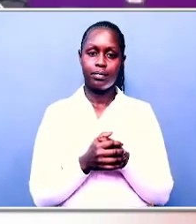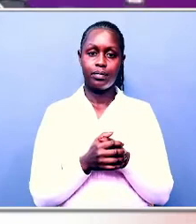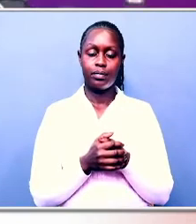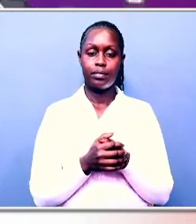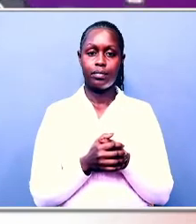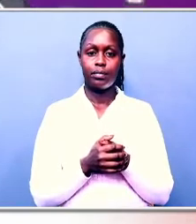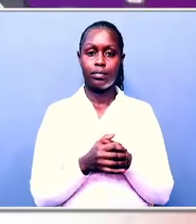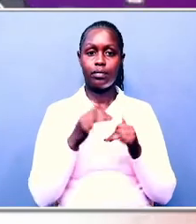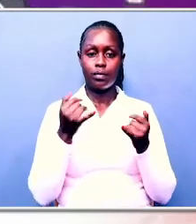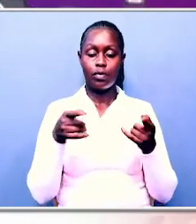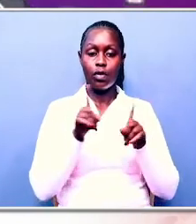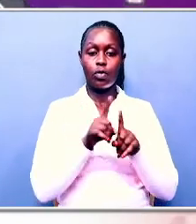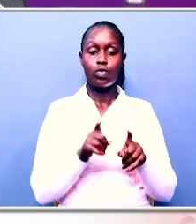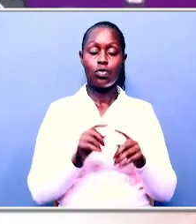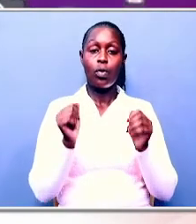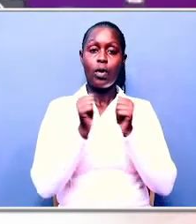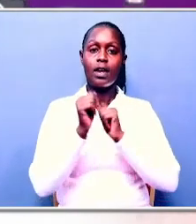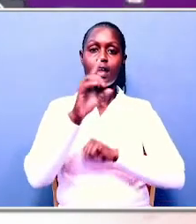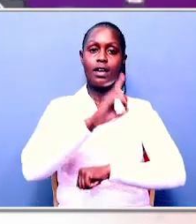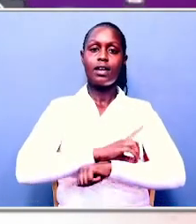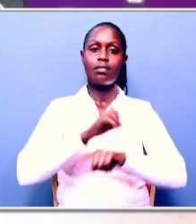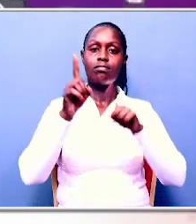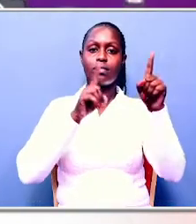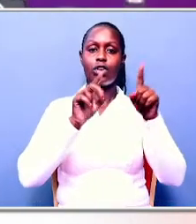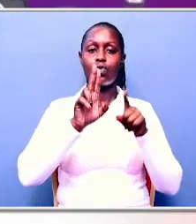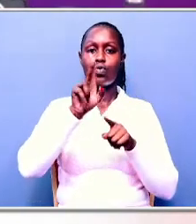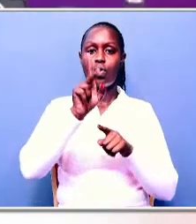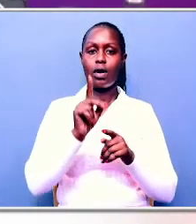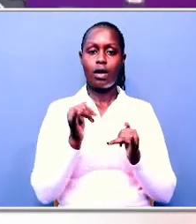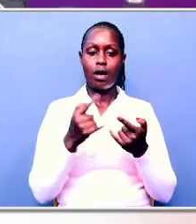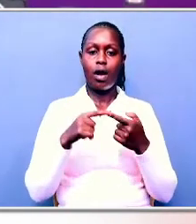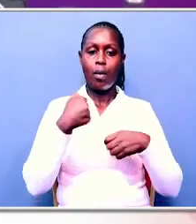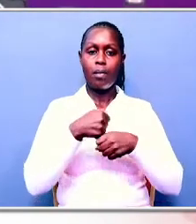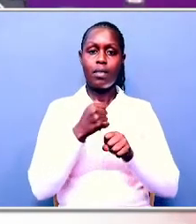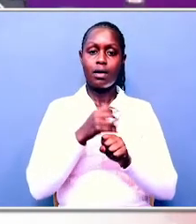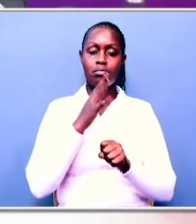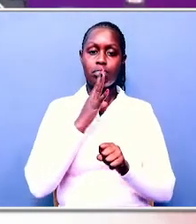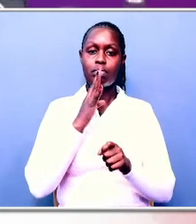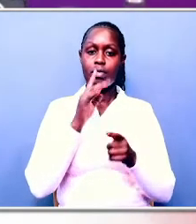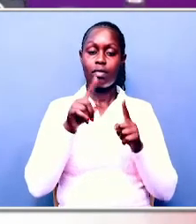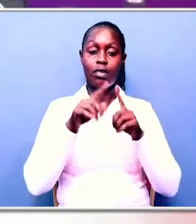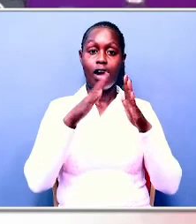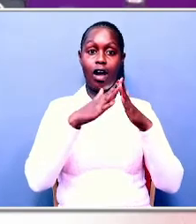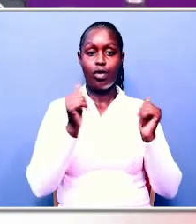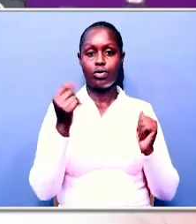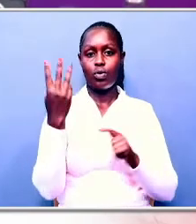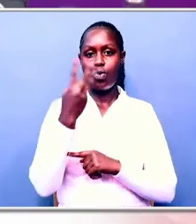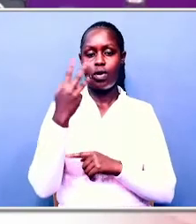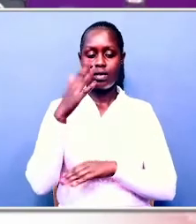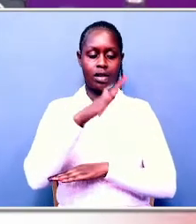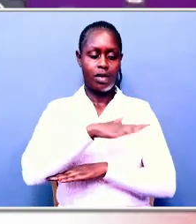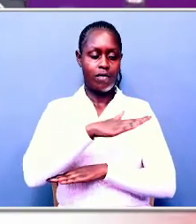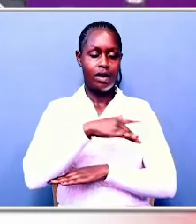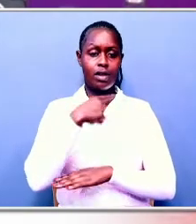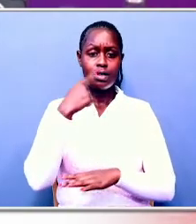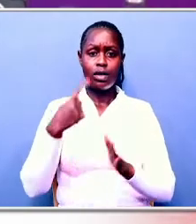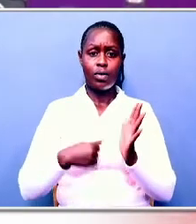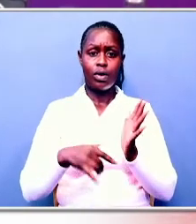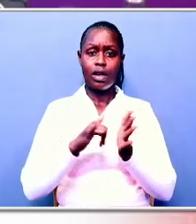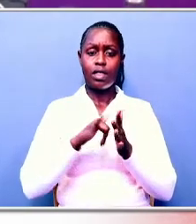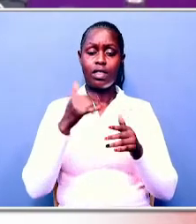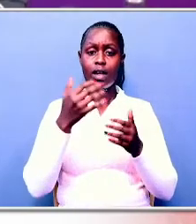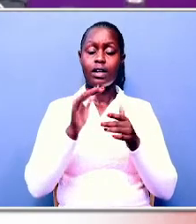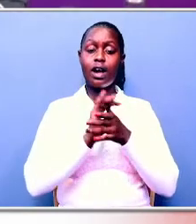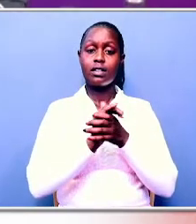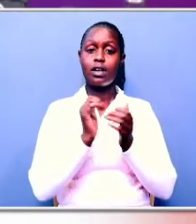Odinga, who is on a 10-day tour of the United Kingdom, made his speech at the Chatham House Wednesday evening. Odinga refuting claims that the